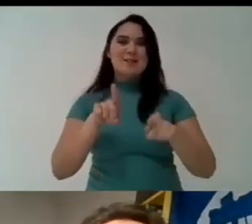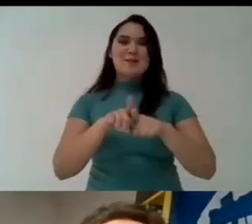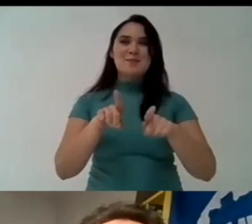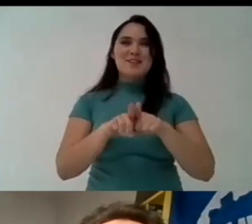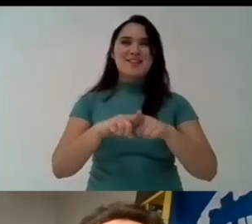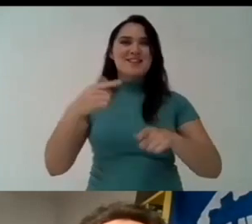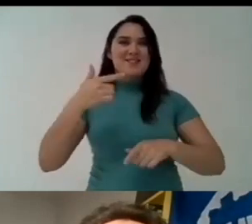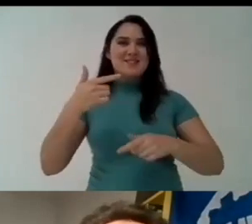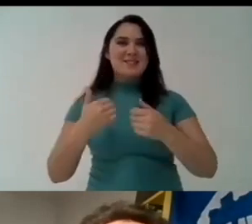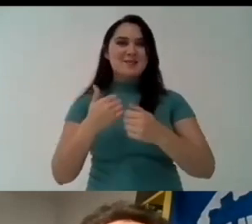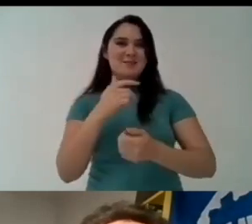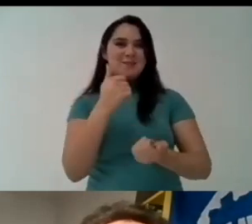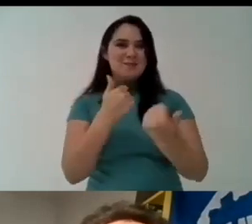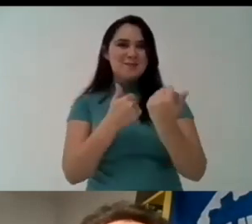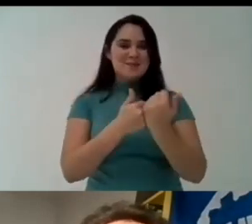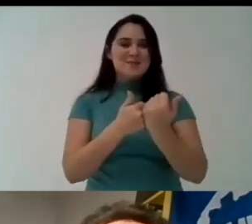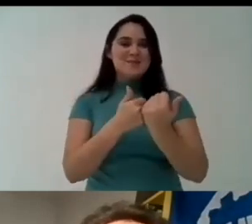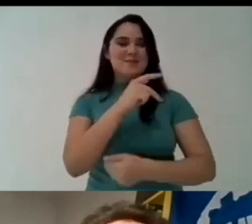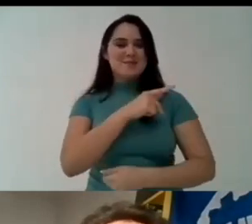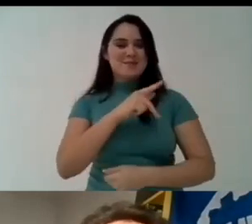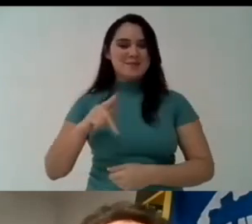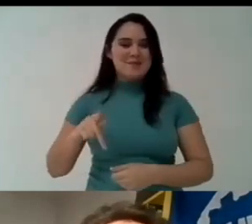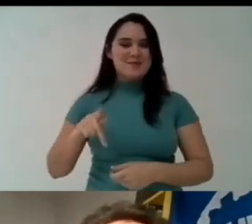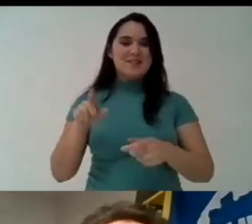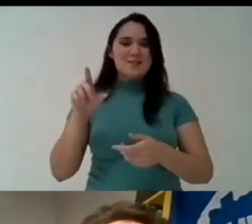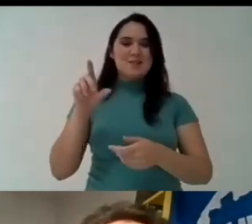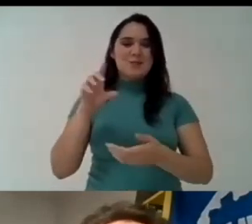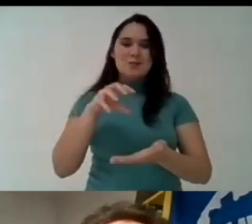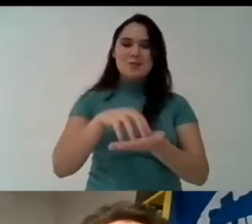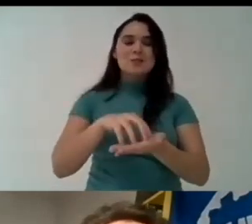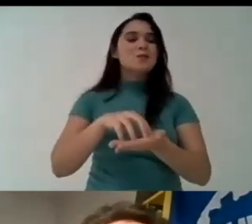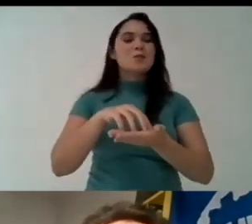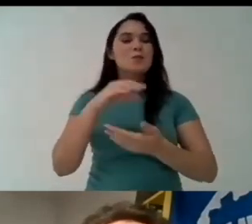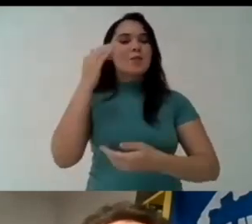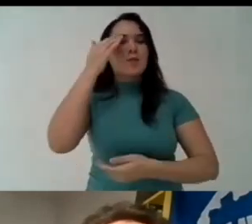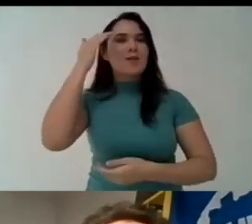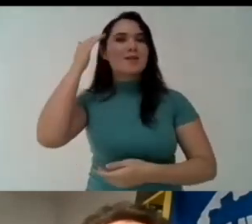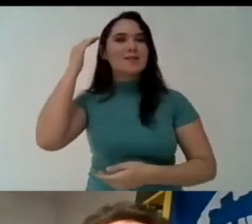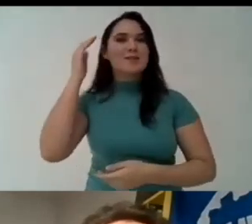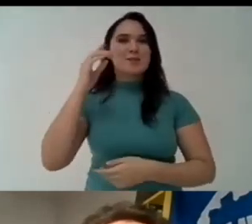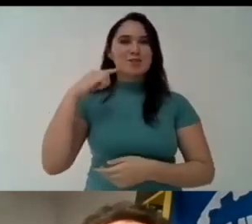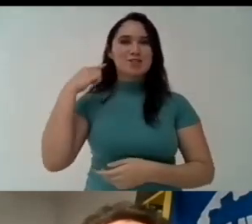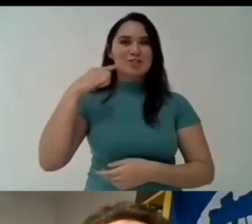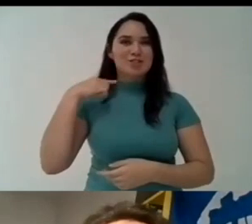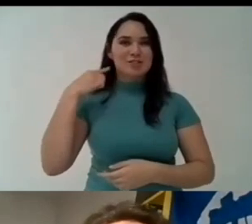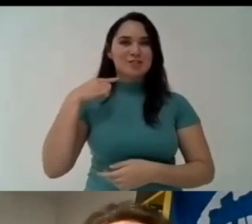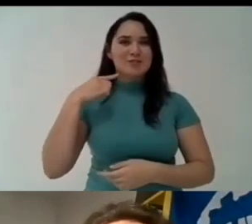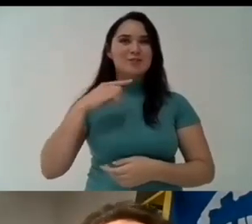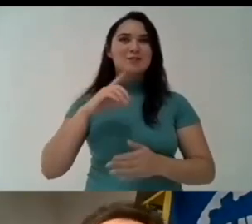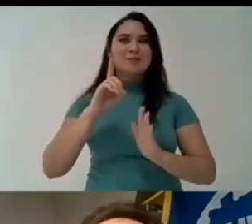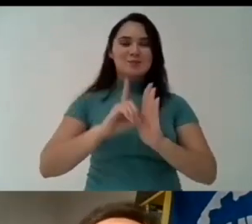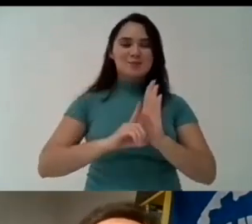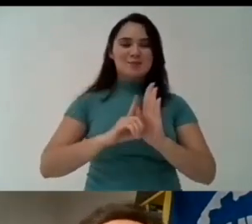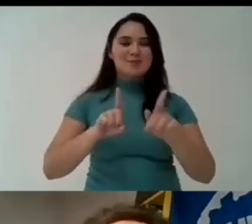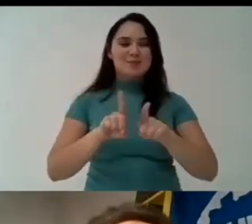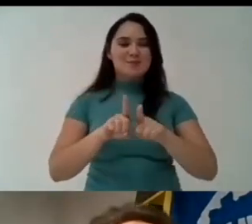president of the indigenous students and academic uh right movement